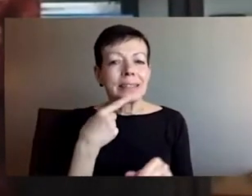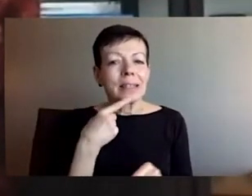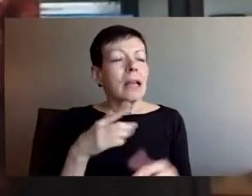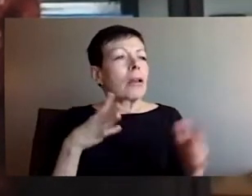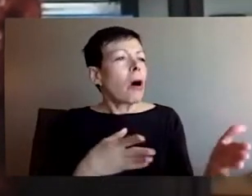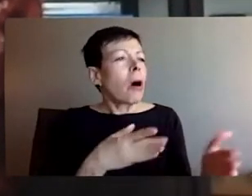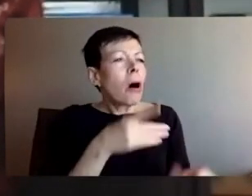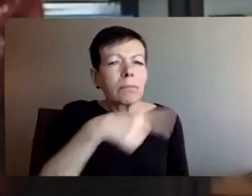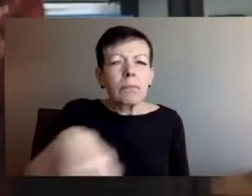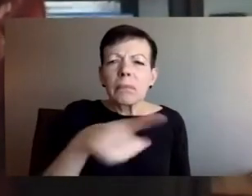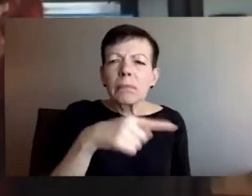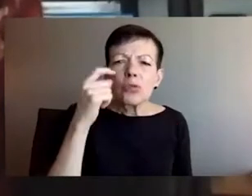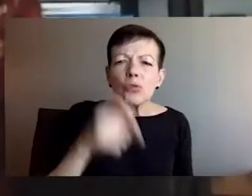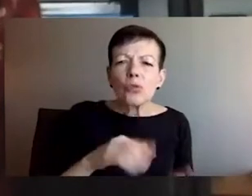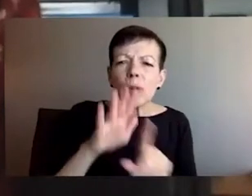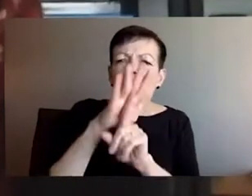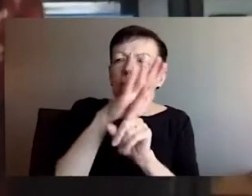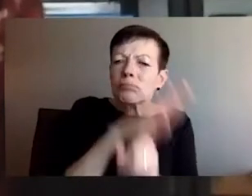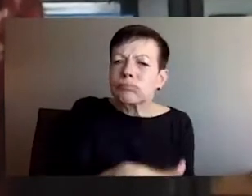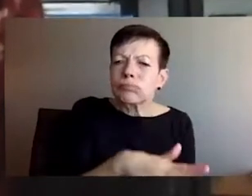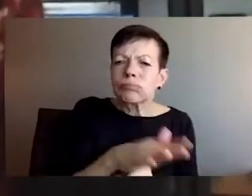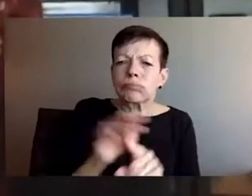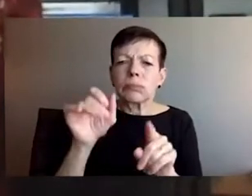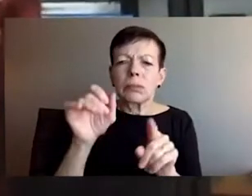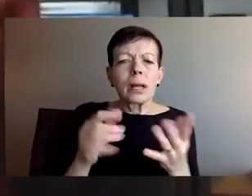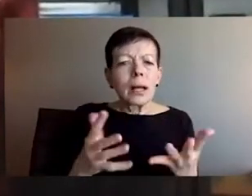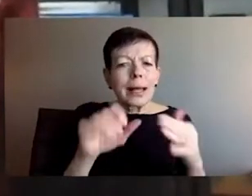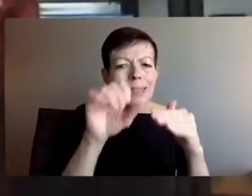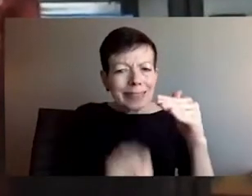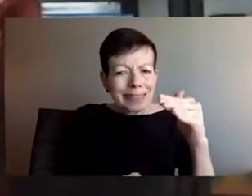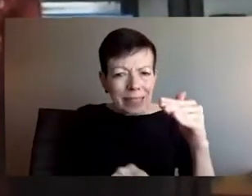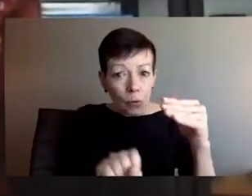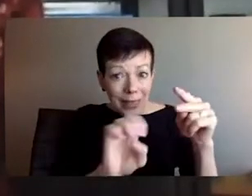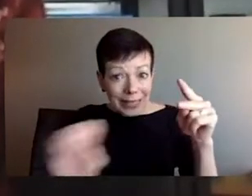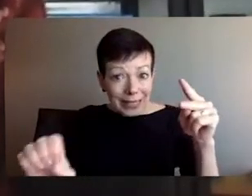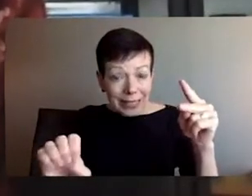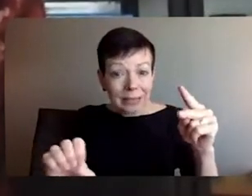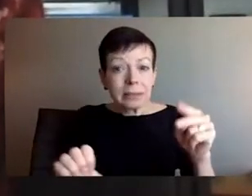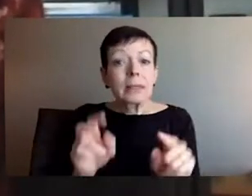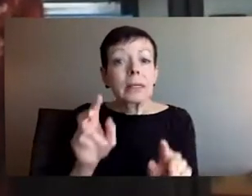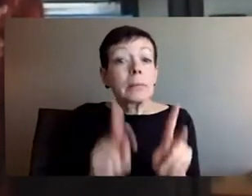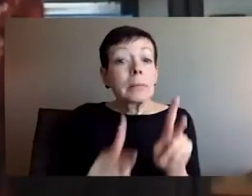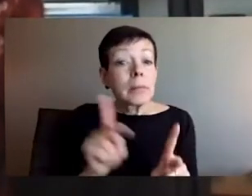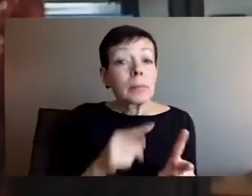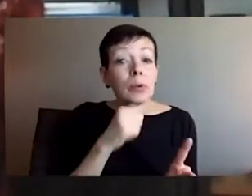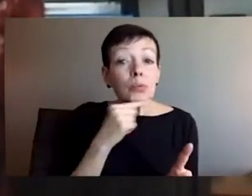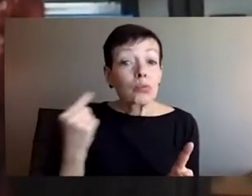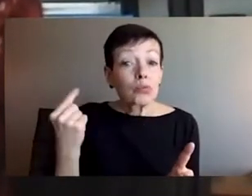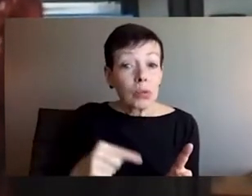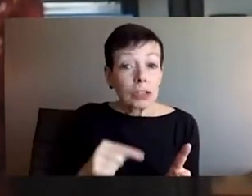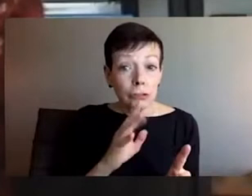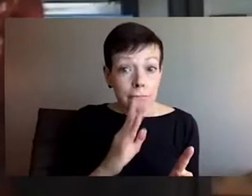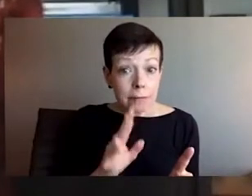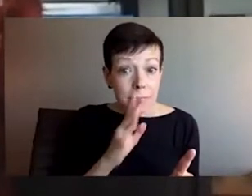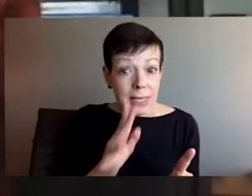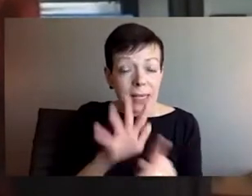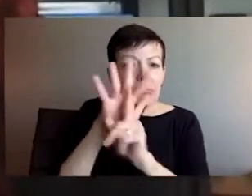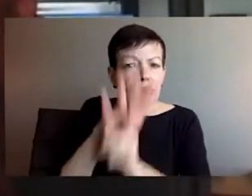Vladimir Putin, who had plans in place, seized the moment amidst this crisis.